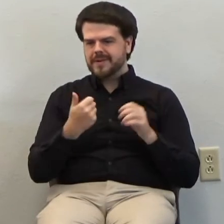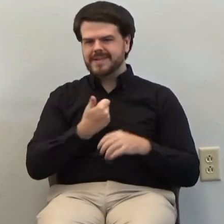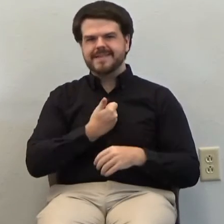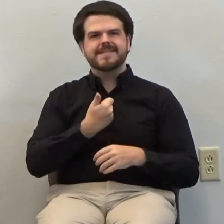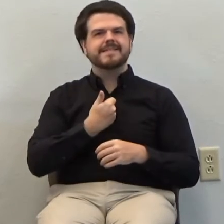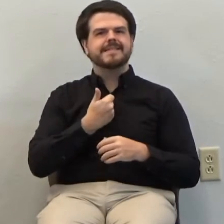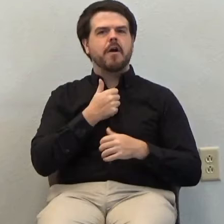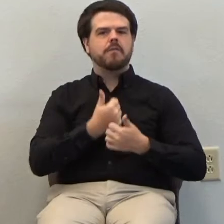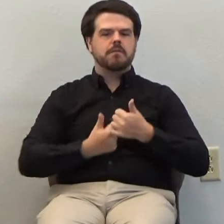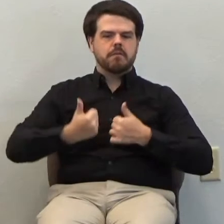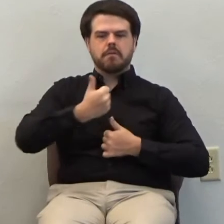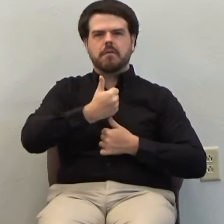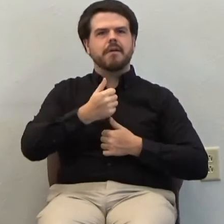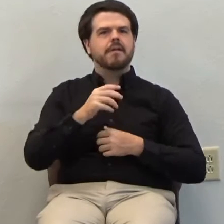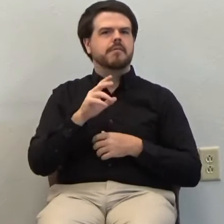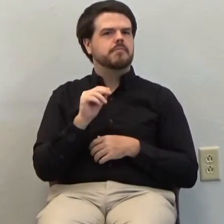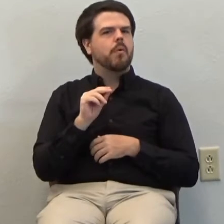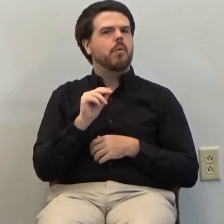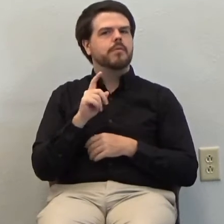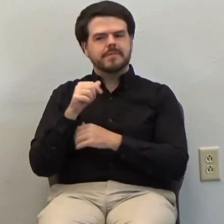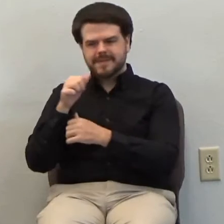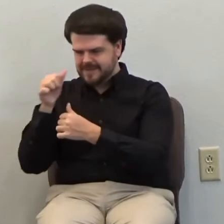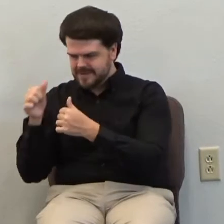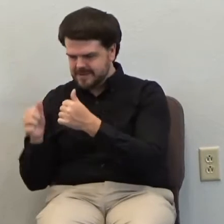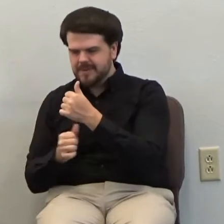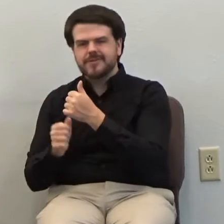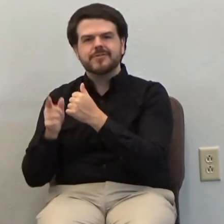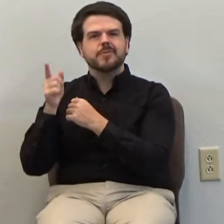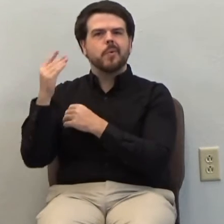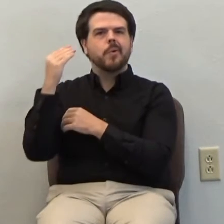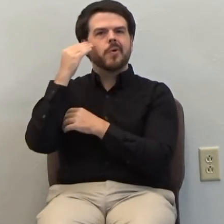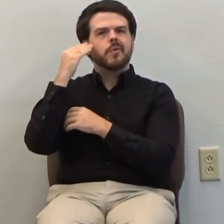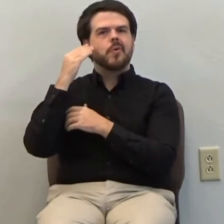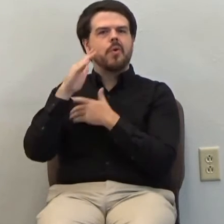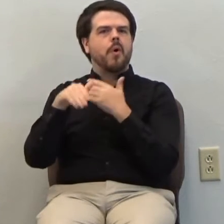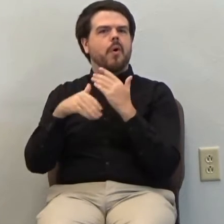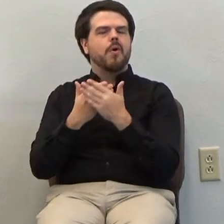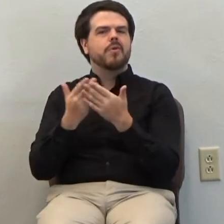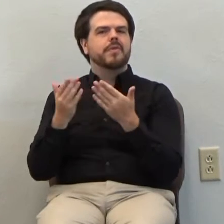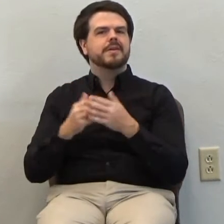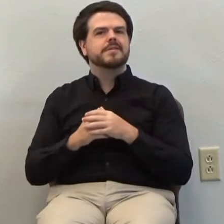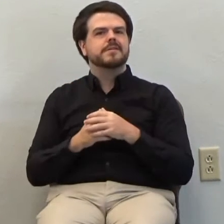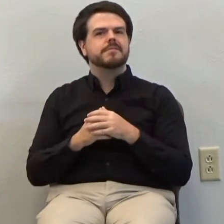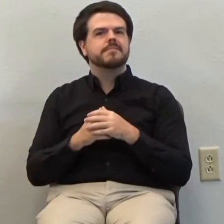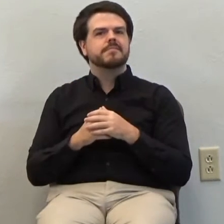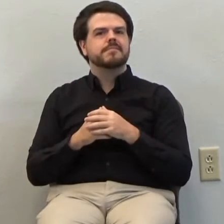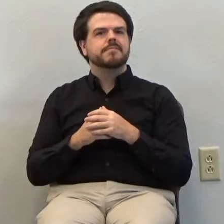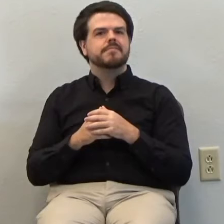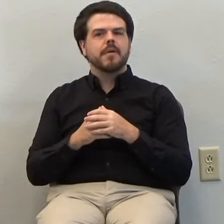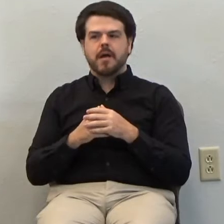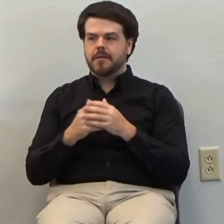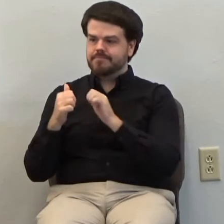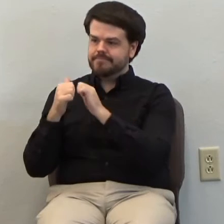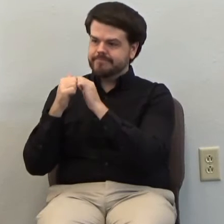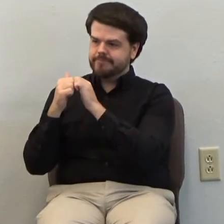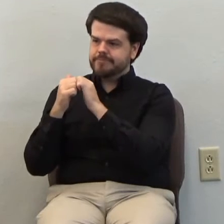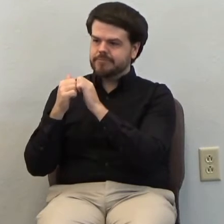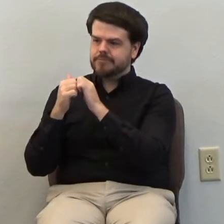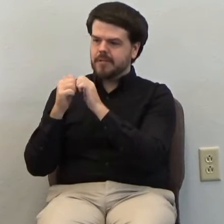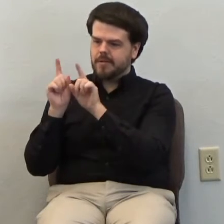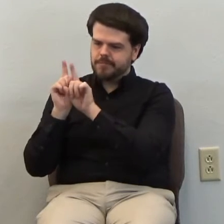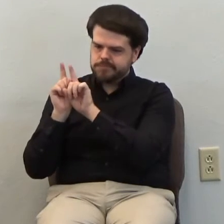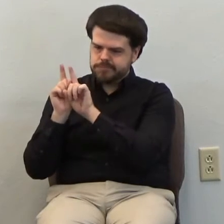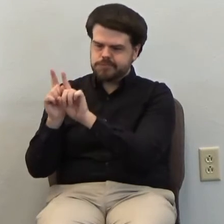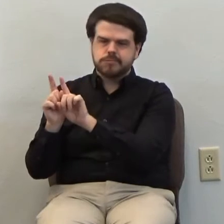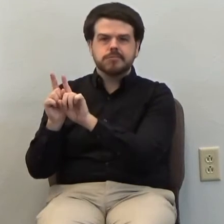Submission to the one who knows all things. And walking humbly before Him with with